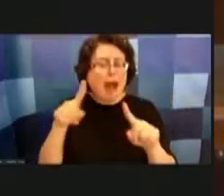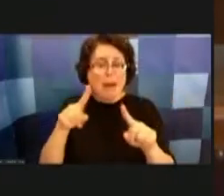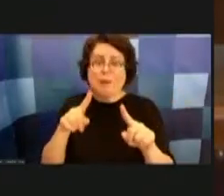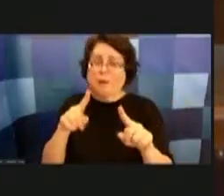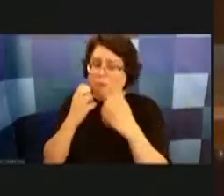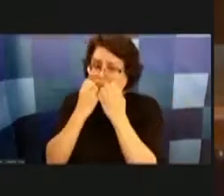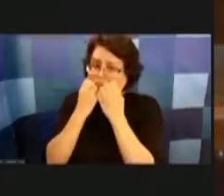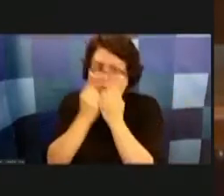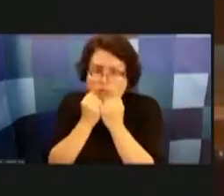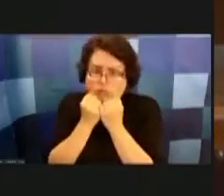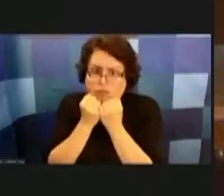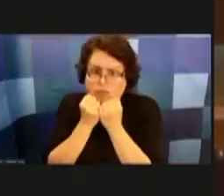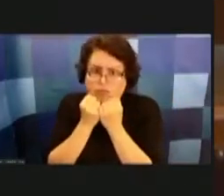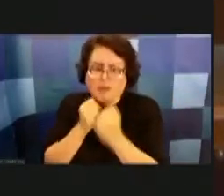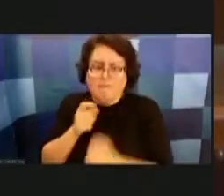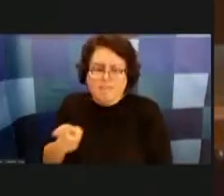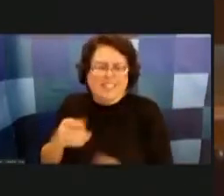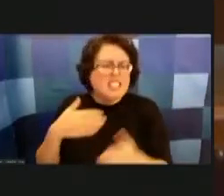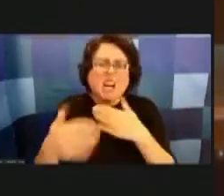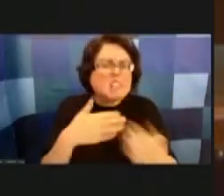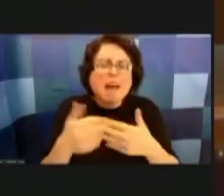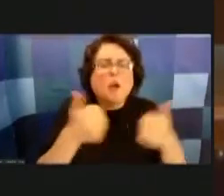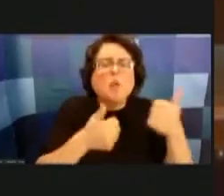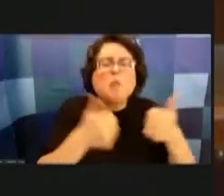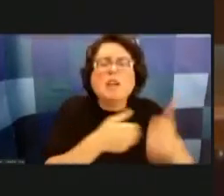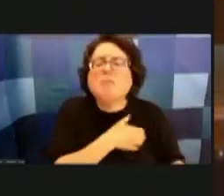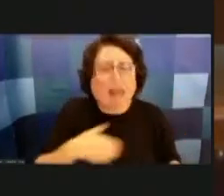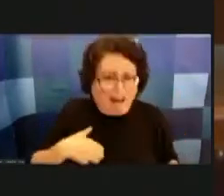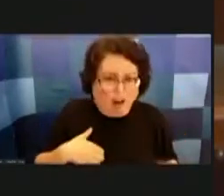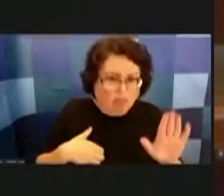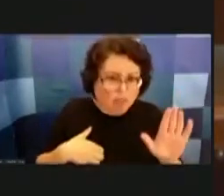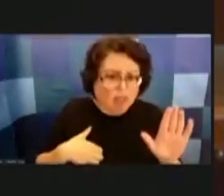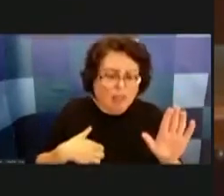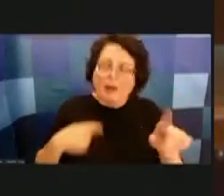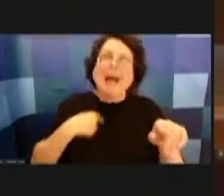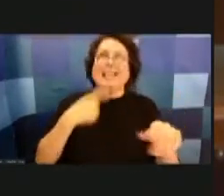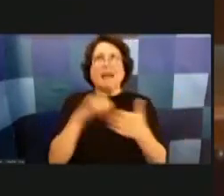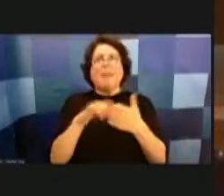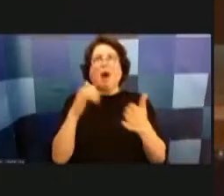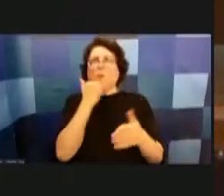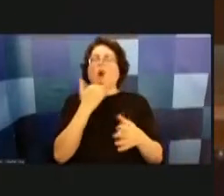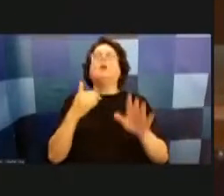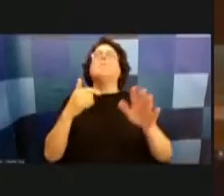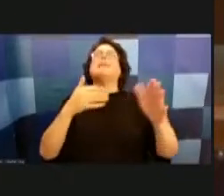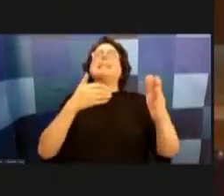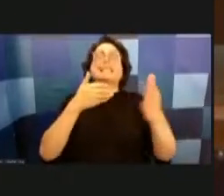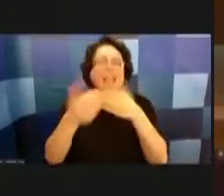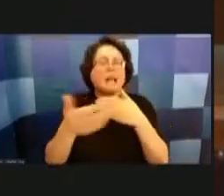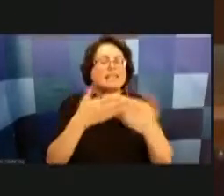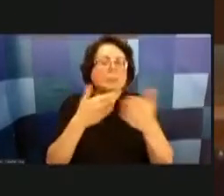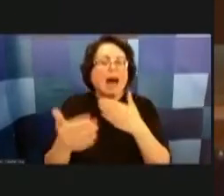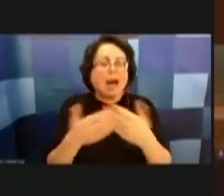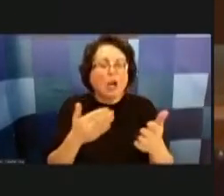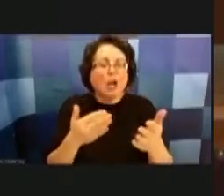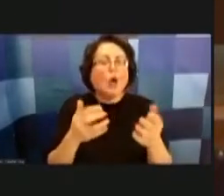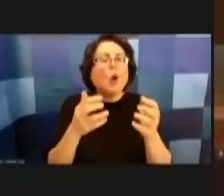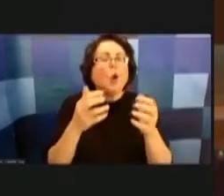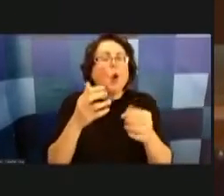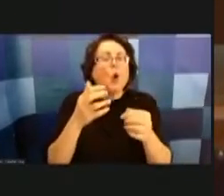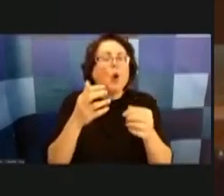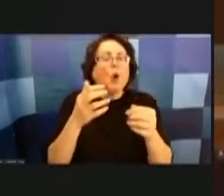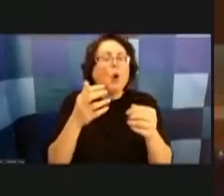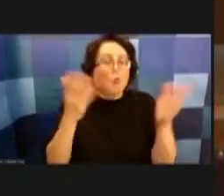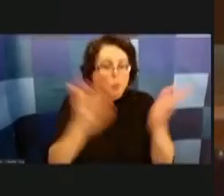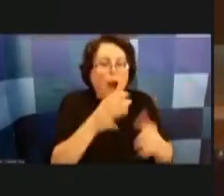it doesn't matter which it doesn't matter to me i said wrong doesn't matter to me what the person is that the